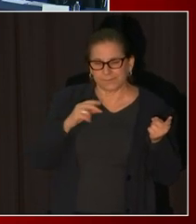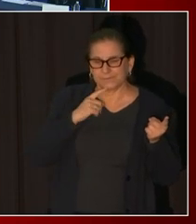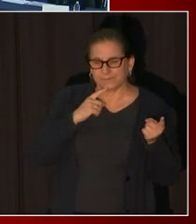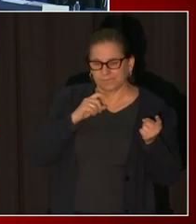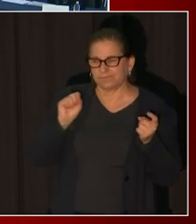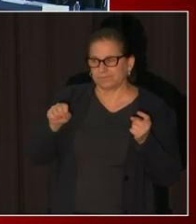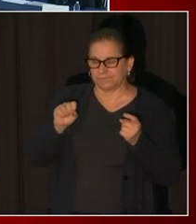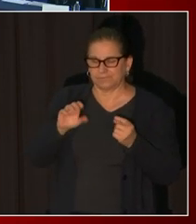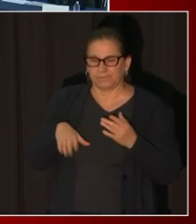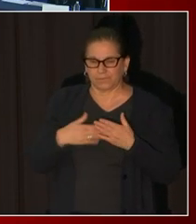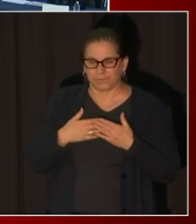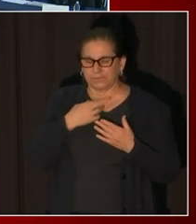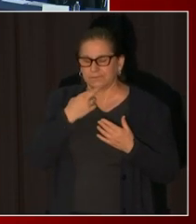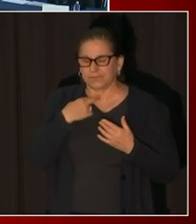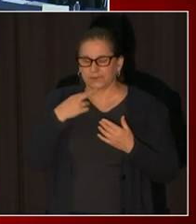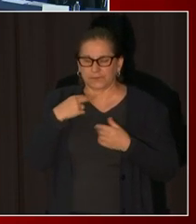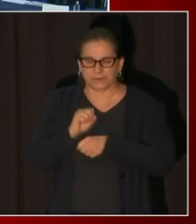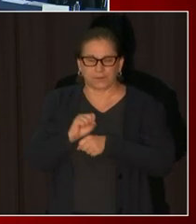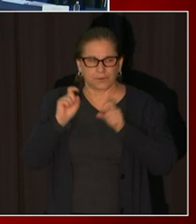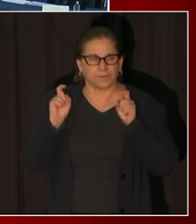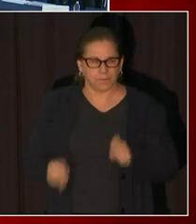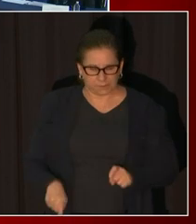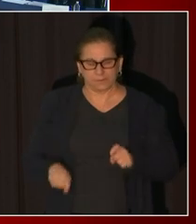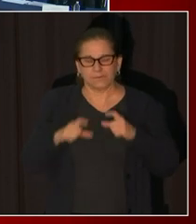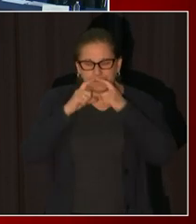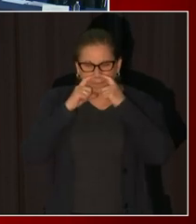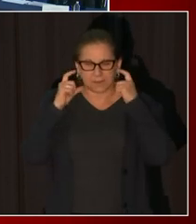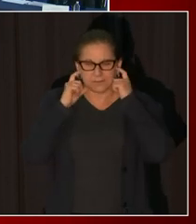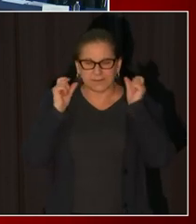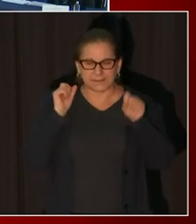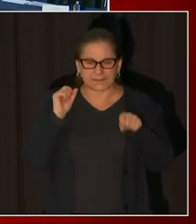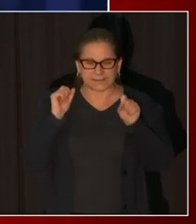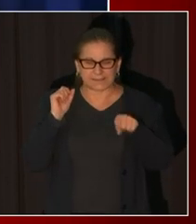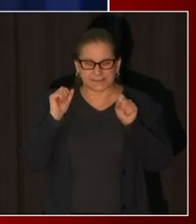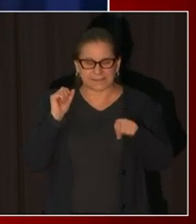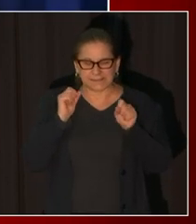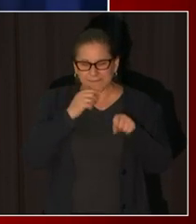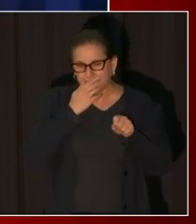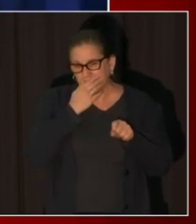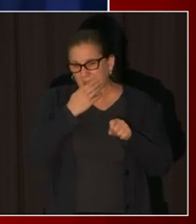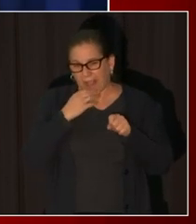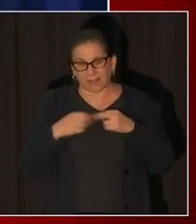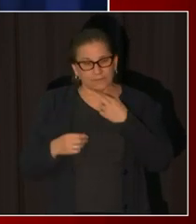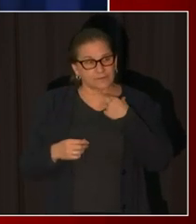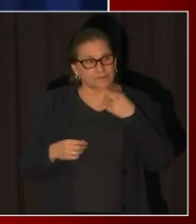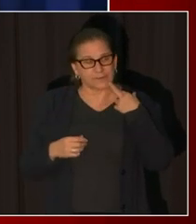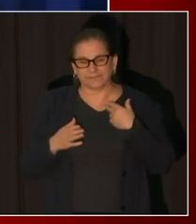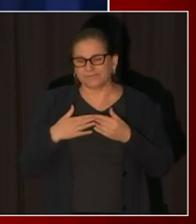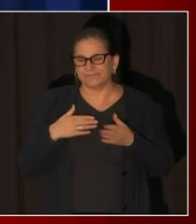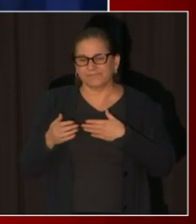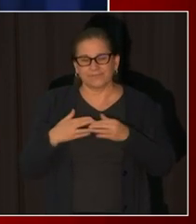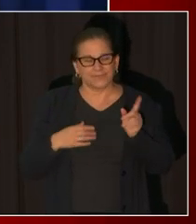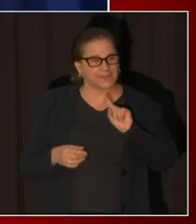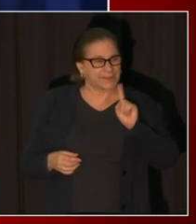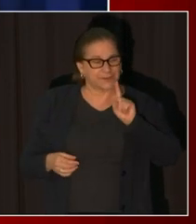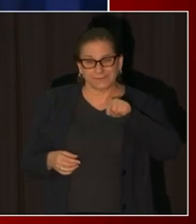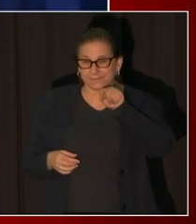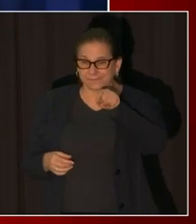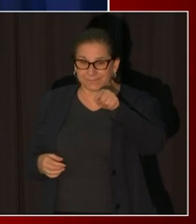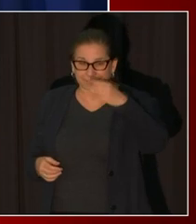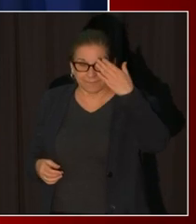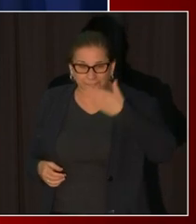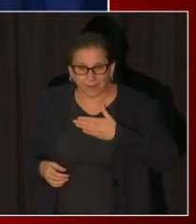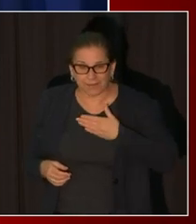mask or face covering and so for restaurants whether they're in the front doing the helping with the curbside